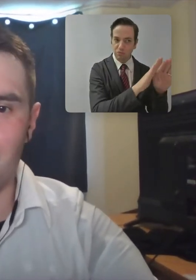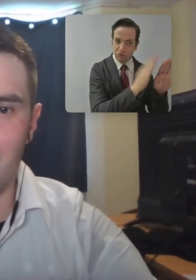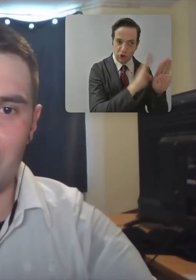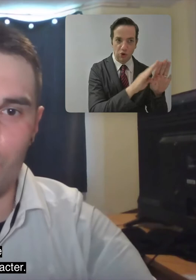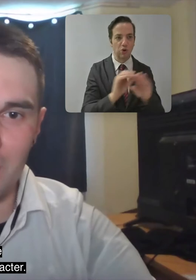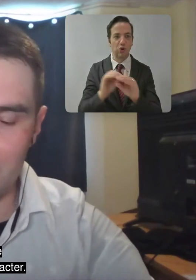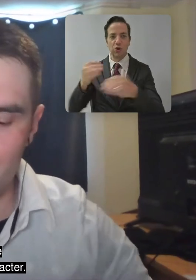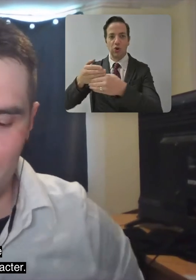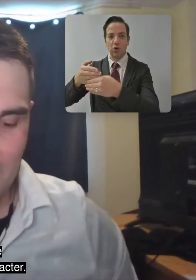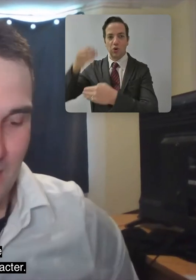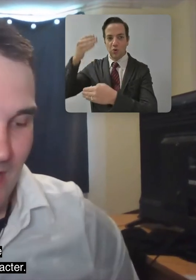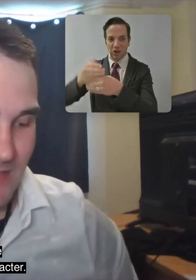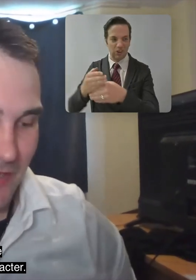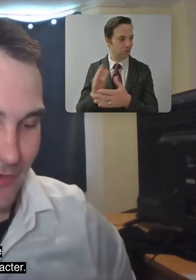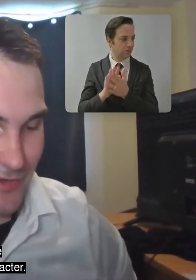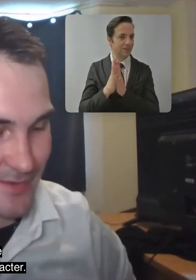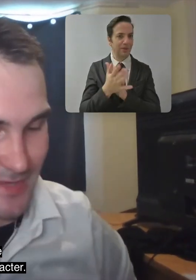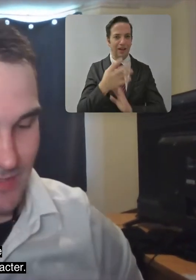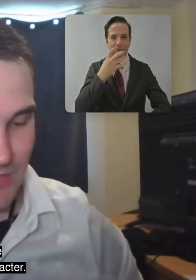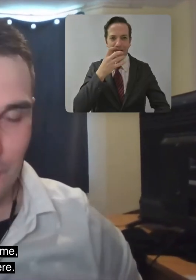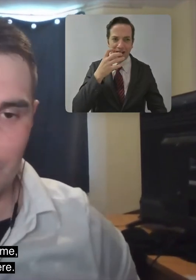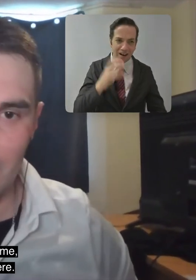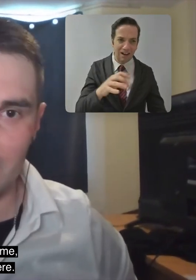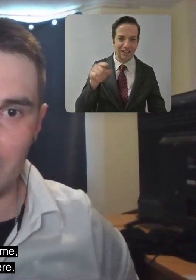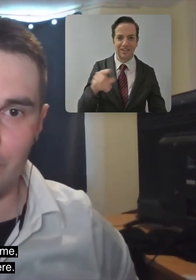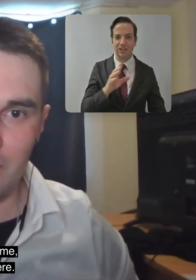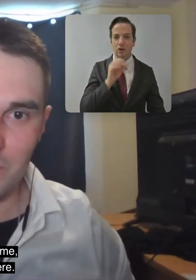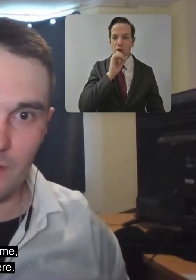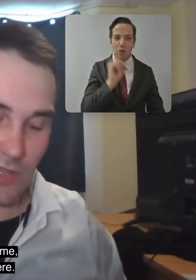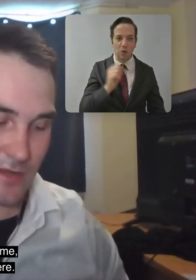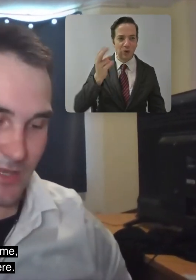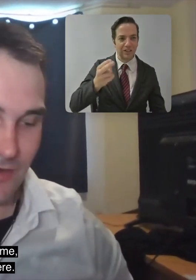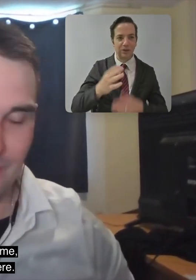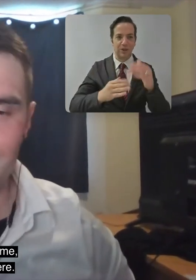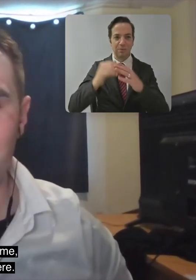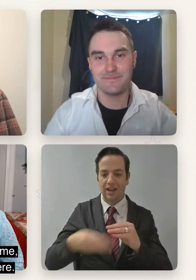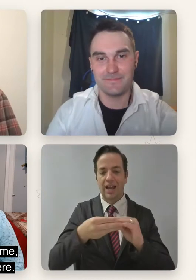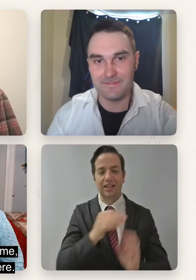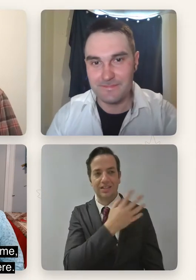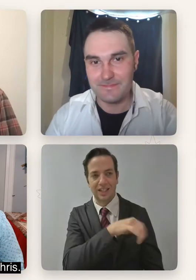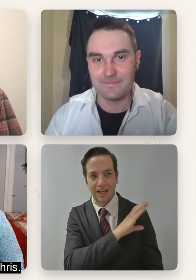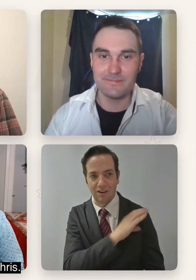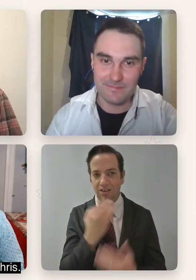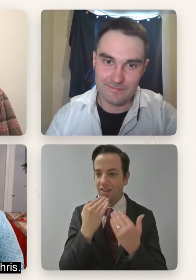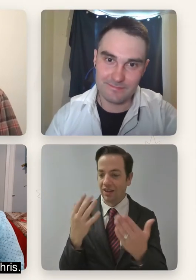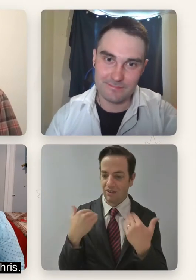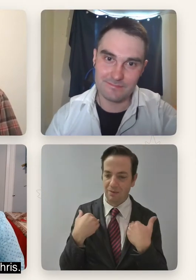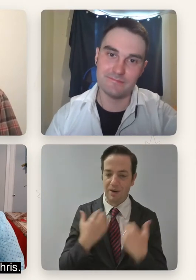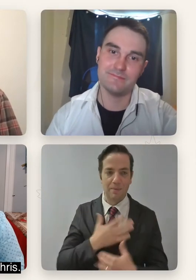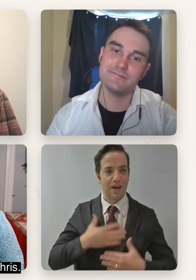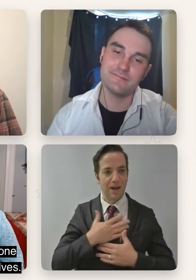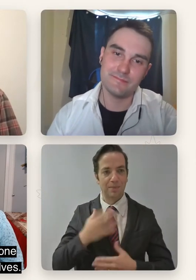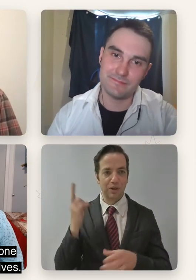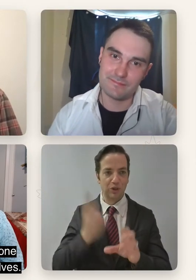but that's okay. It's an old heritage building and adds character. So, uh, thanks for having me and I'm glad to be here. All right. Thank you